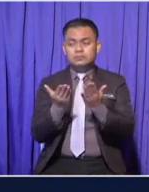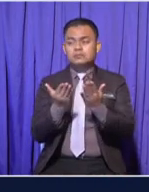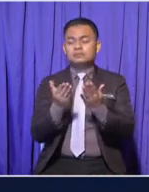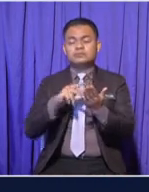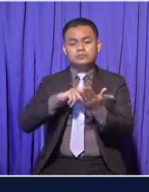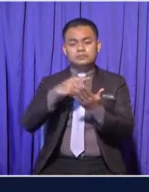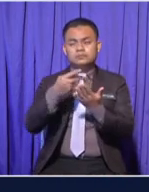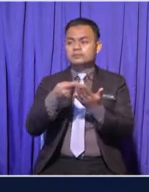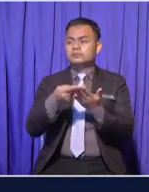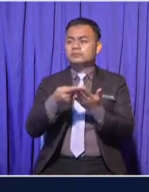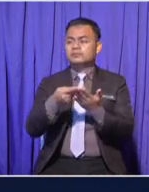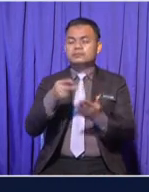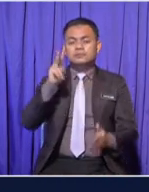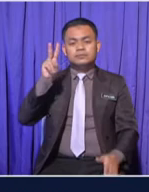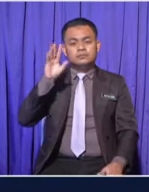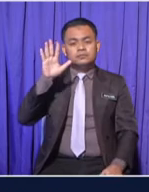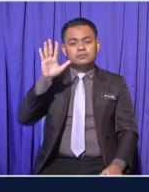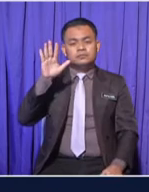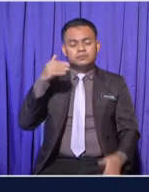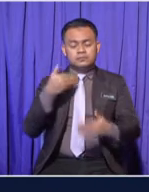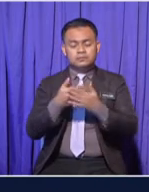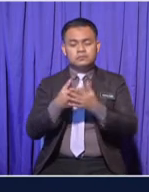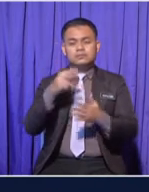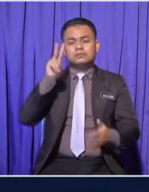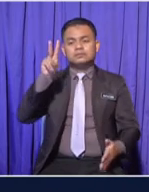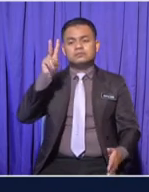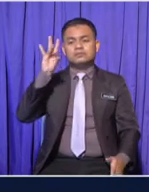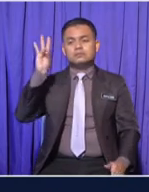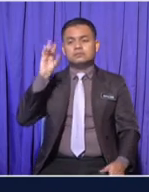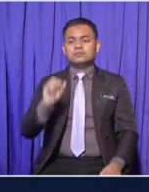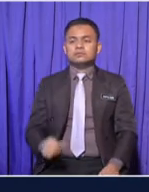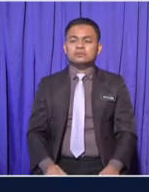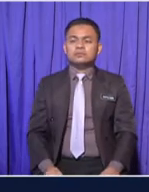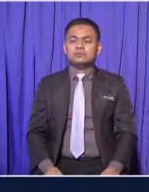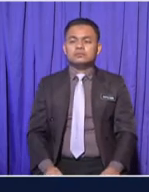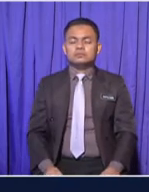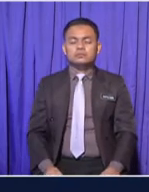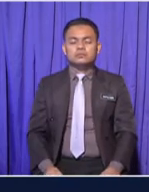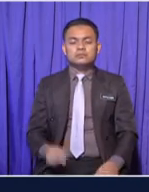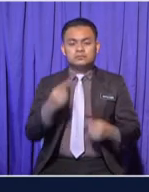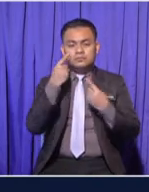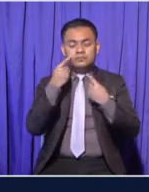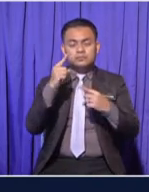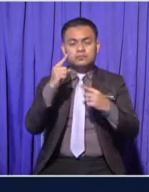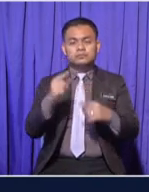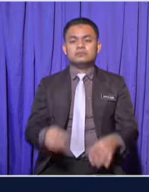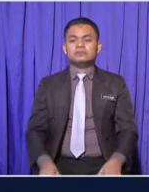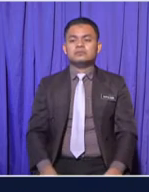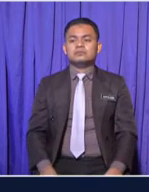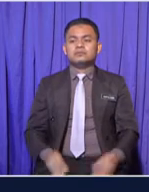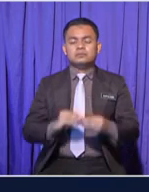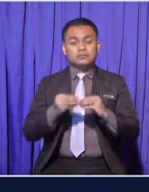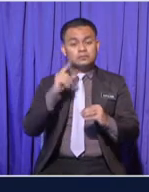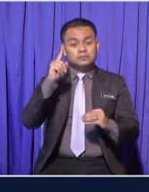page 25 to 27 The answer is The Number